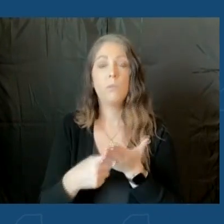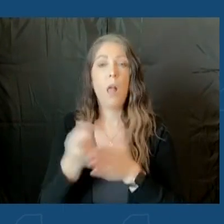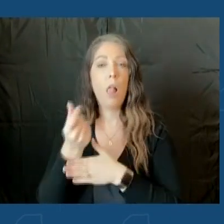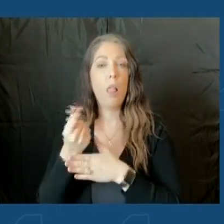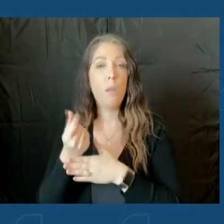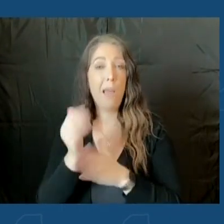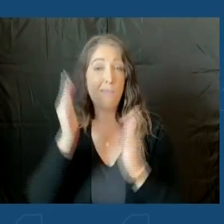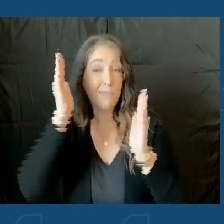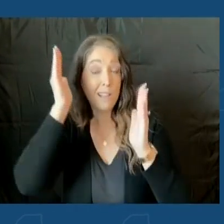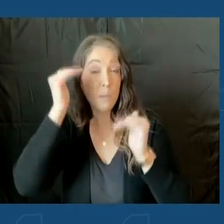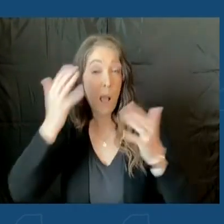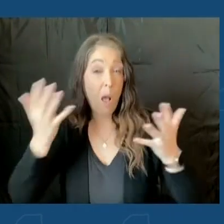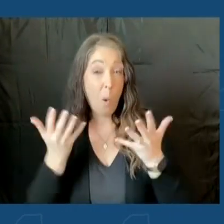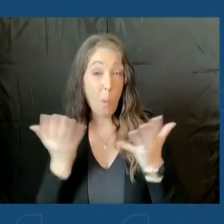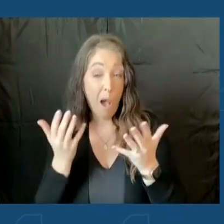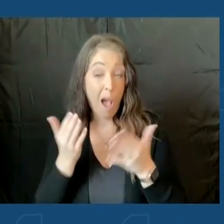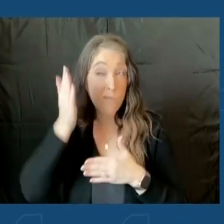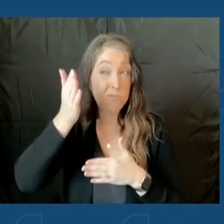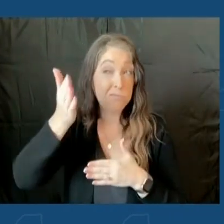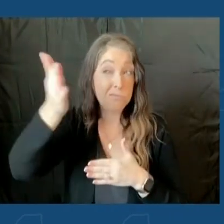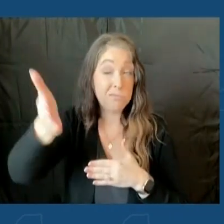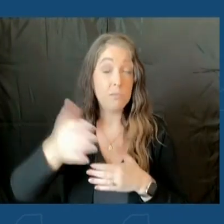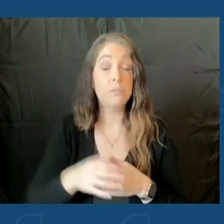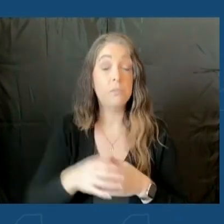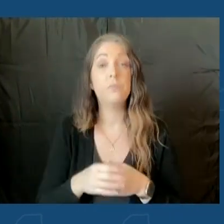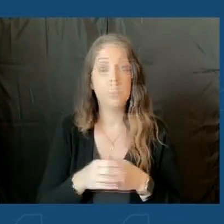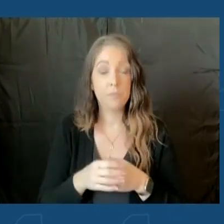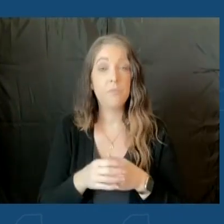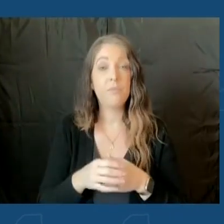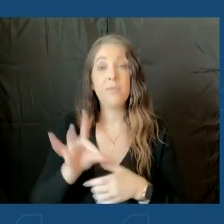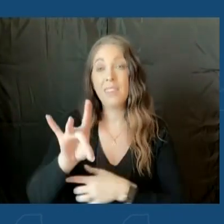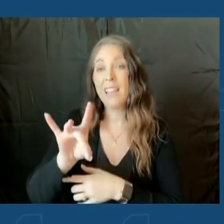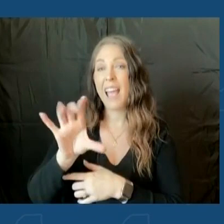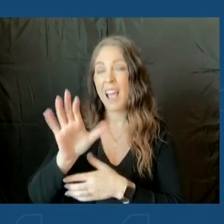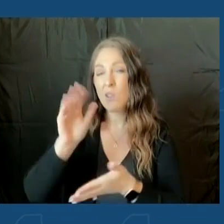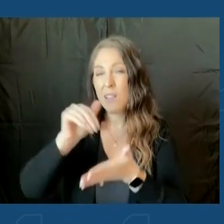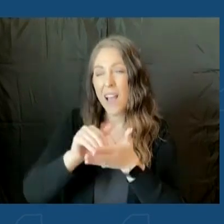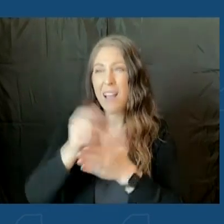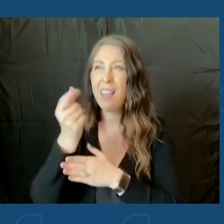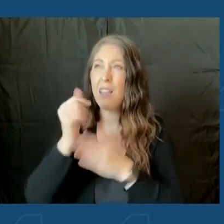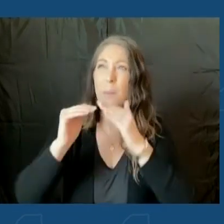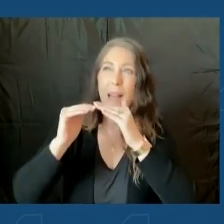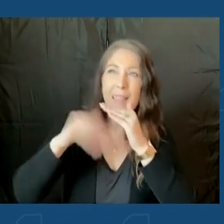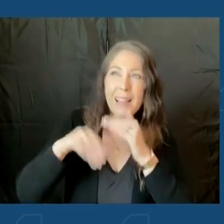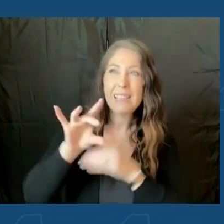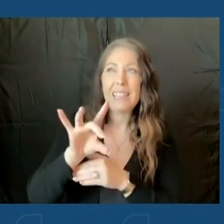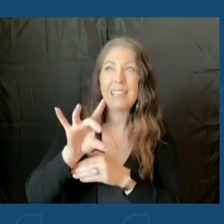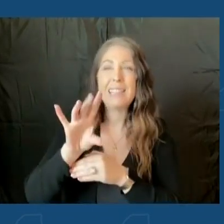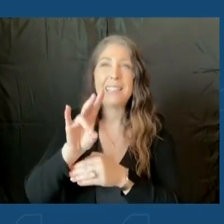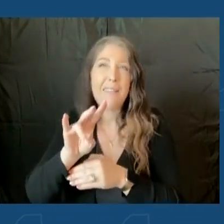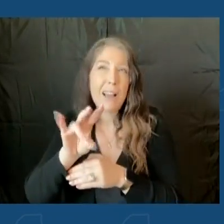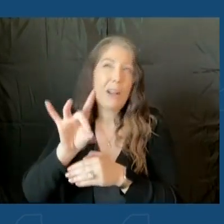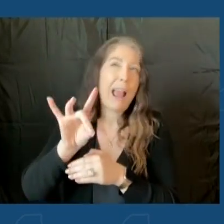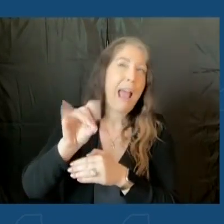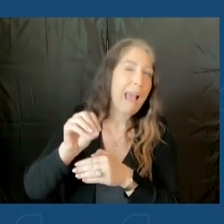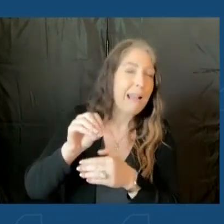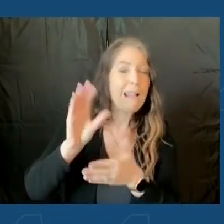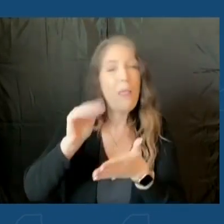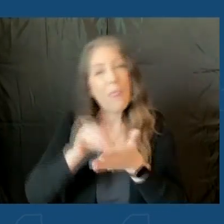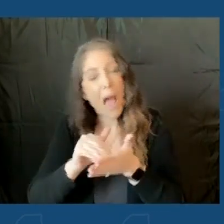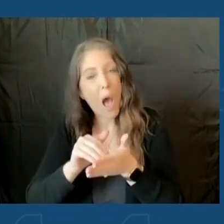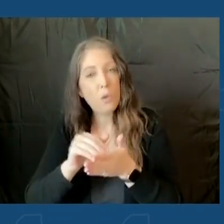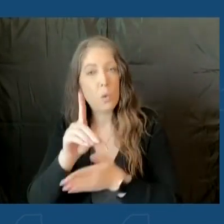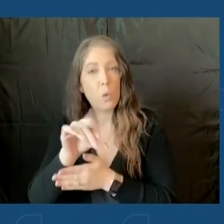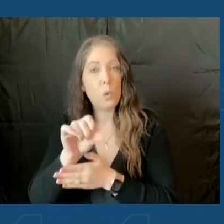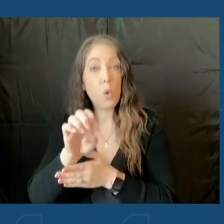should be expecting in the days and weeks ahead. There are about 800,000, a little less, I think about 780,000 doses that were filled and finished